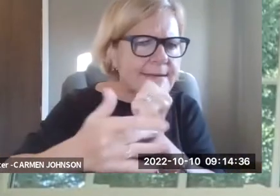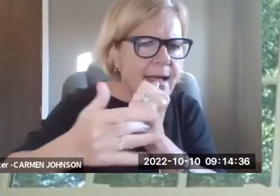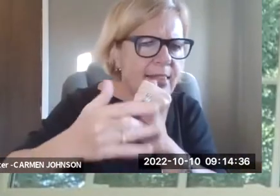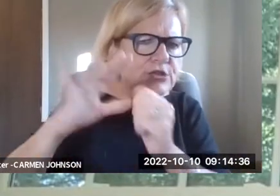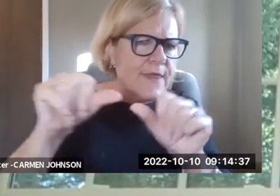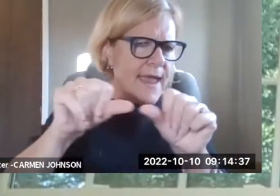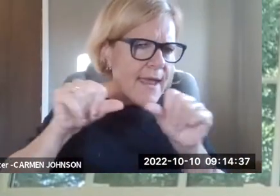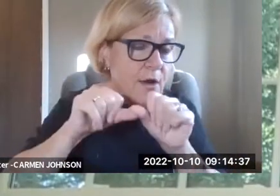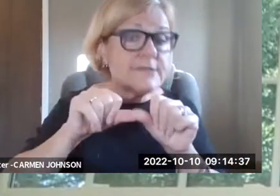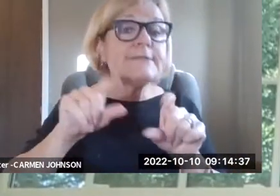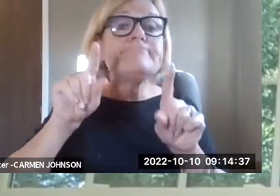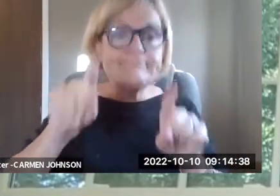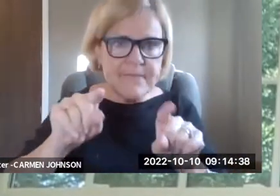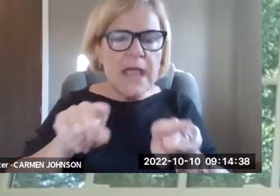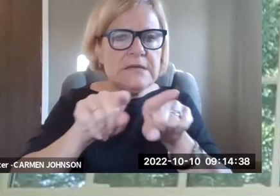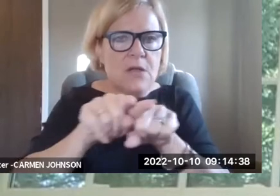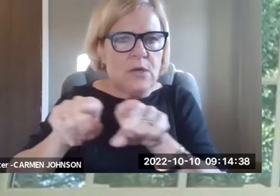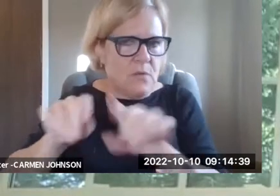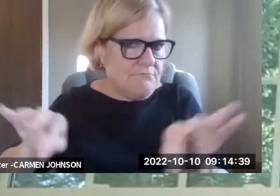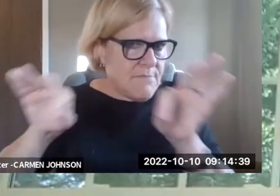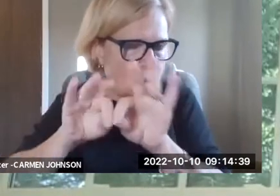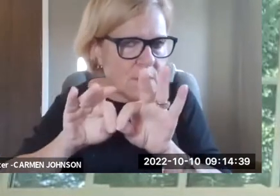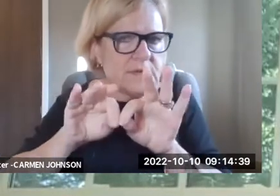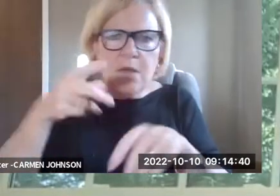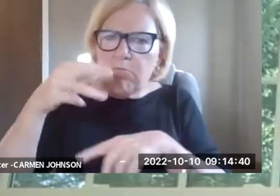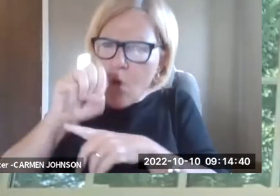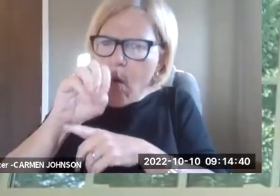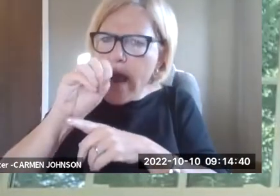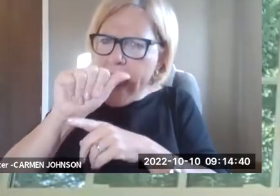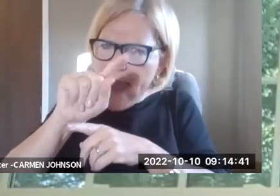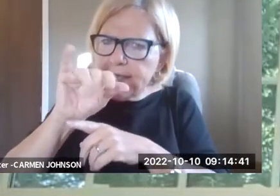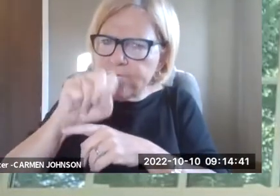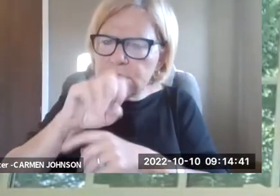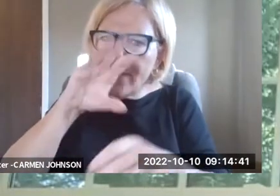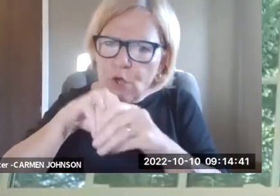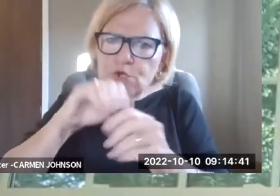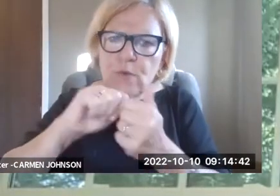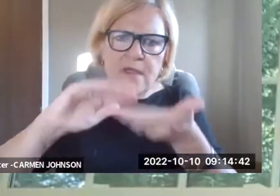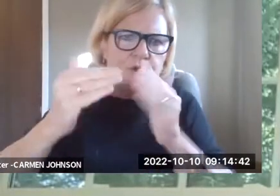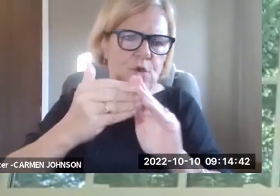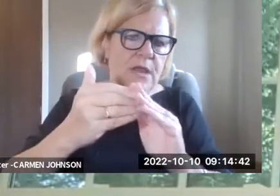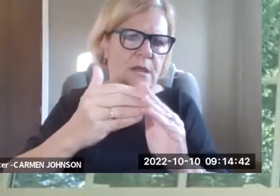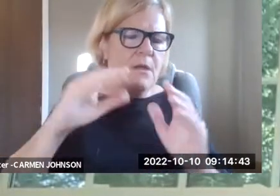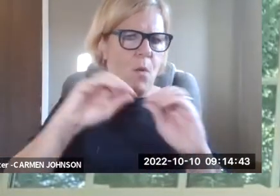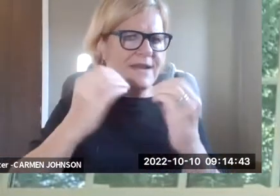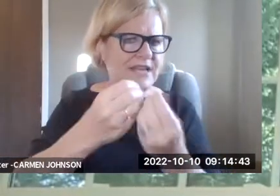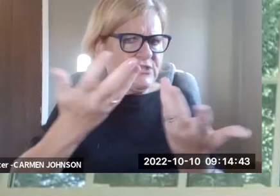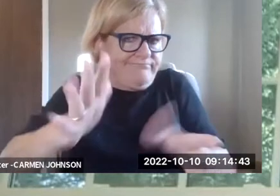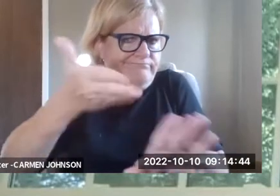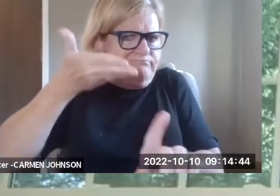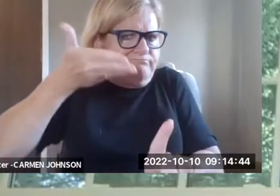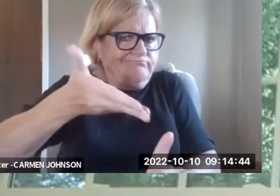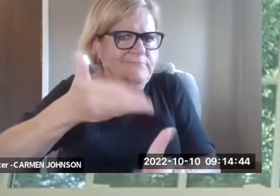resources are and how to track developments in innovations and technology in these areas. Along those lines, it's important,